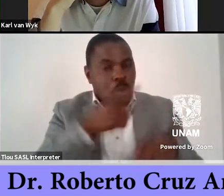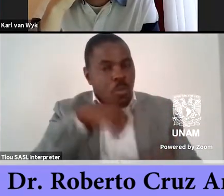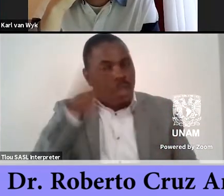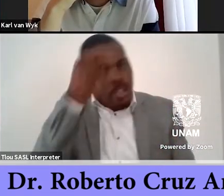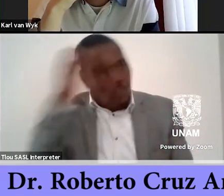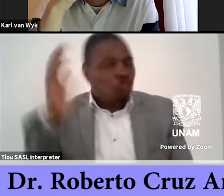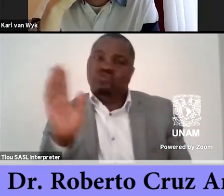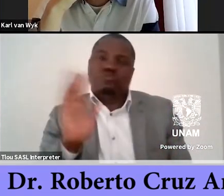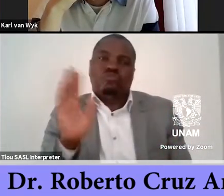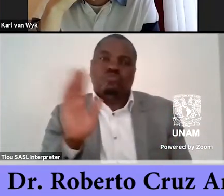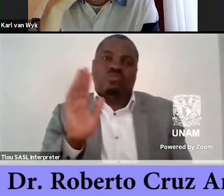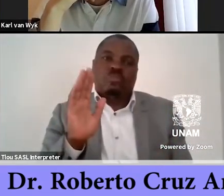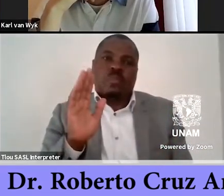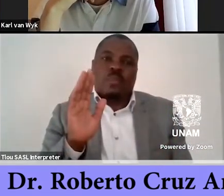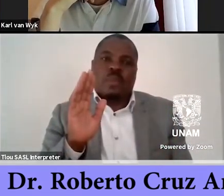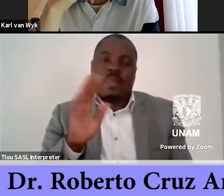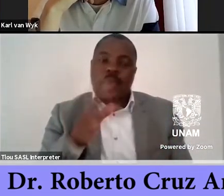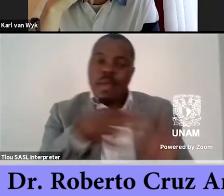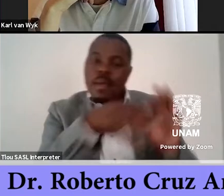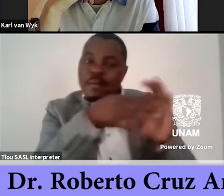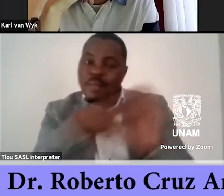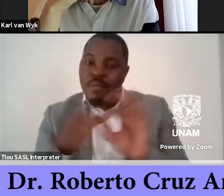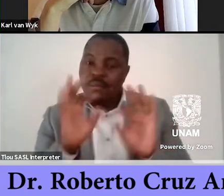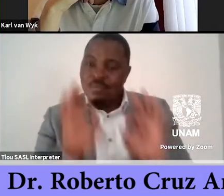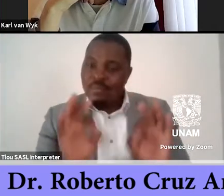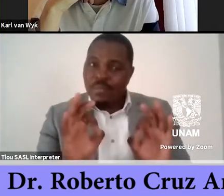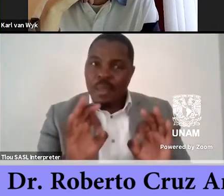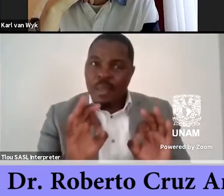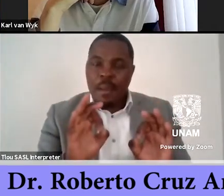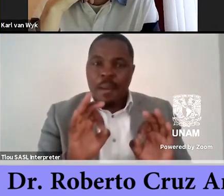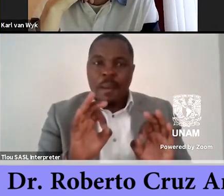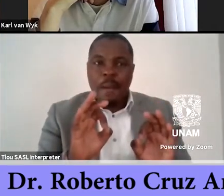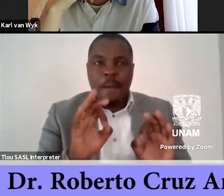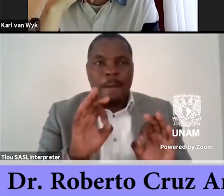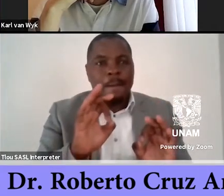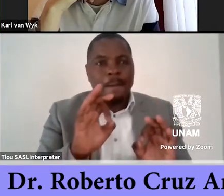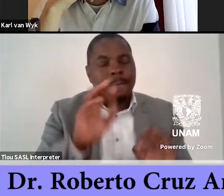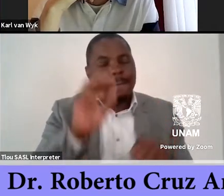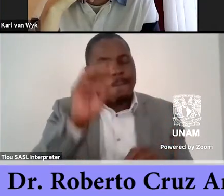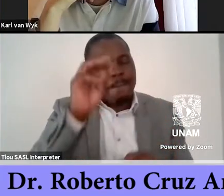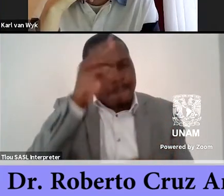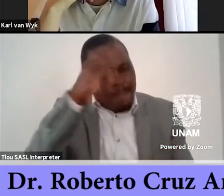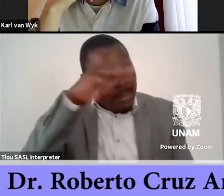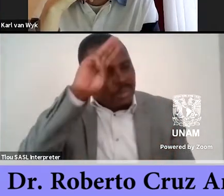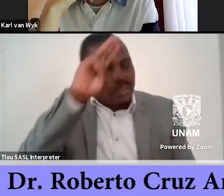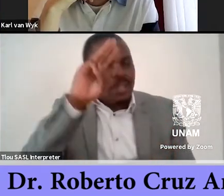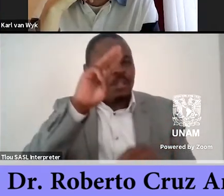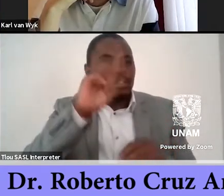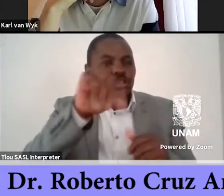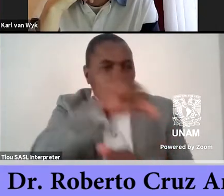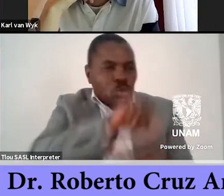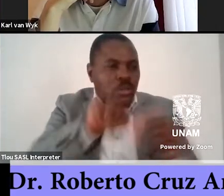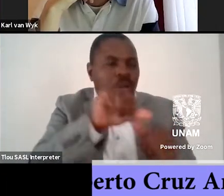the very relevant tradition of Mexican social realism, of Mexican